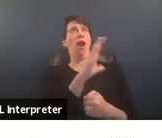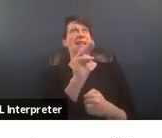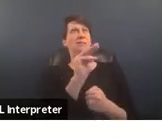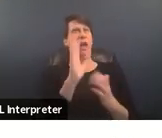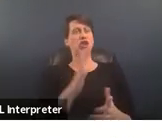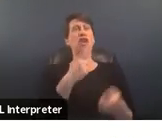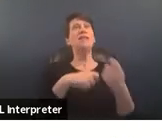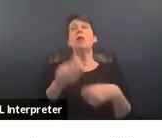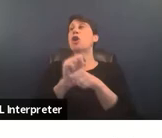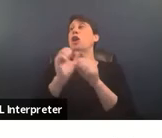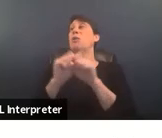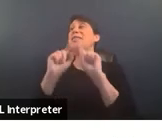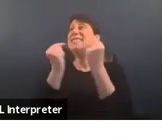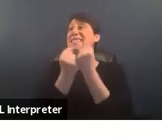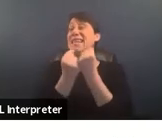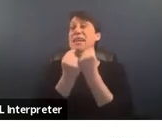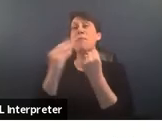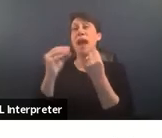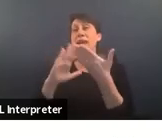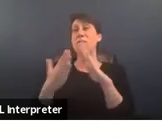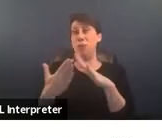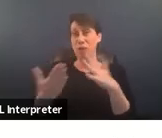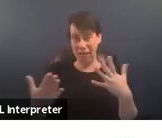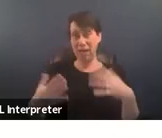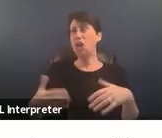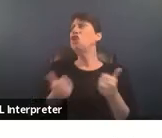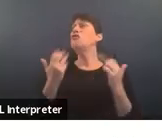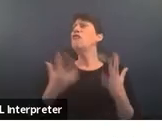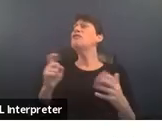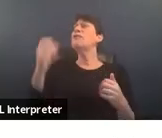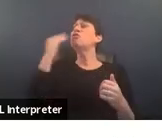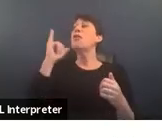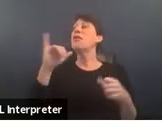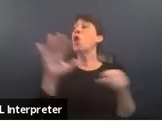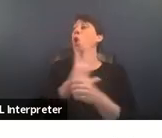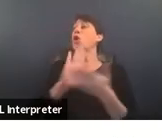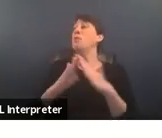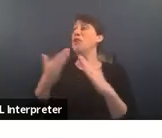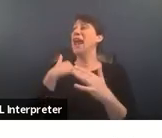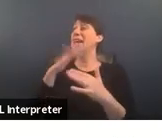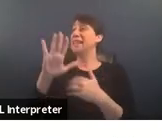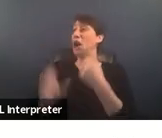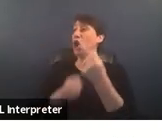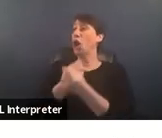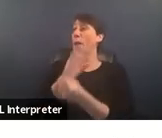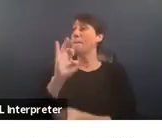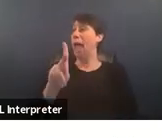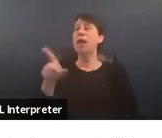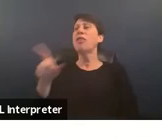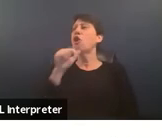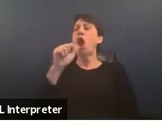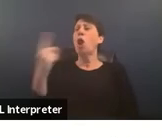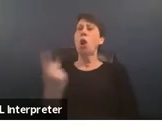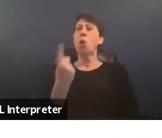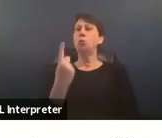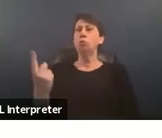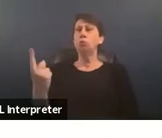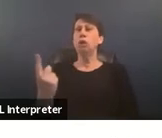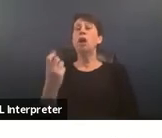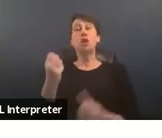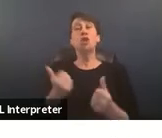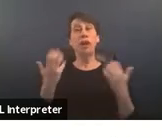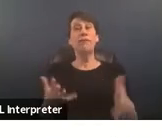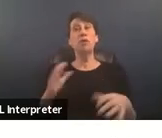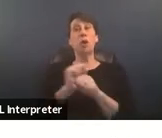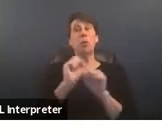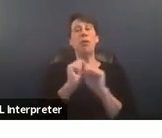community because what survivors often need to know is that the whole community has their back and that they're not alone um and so survivors are working with a